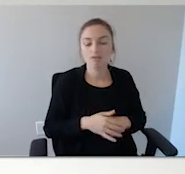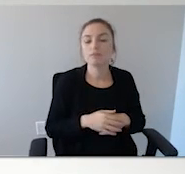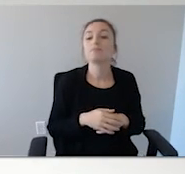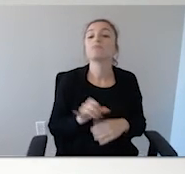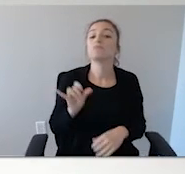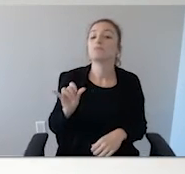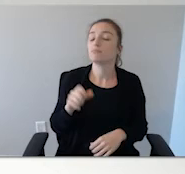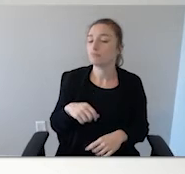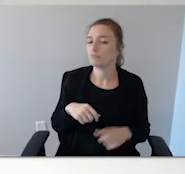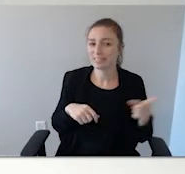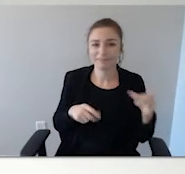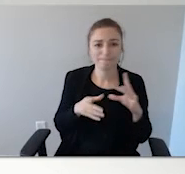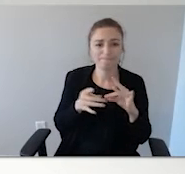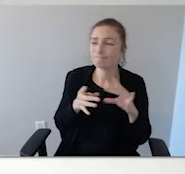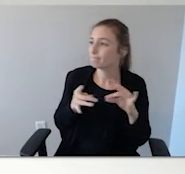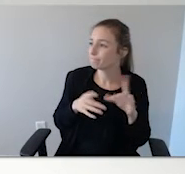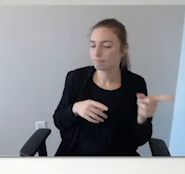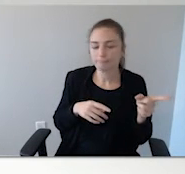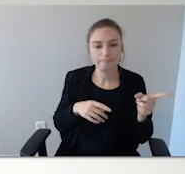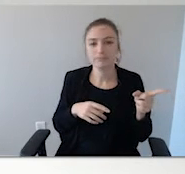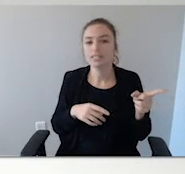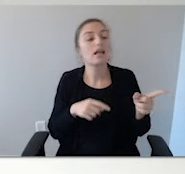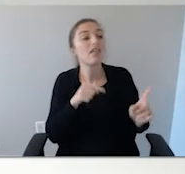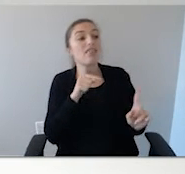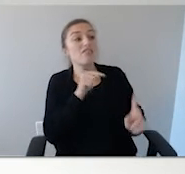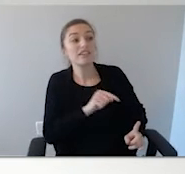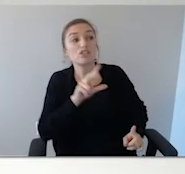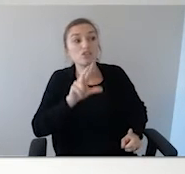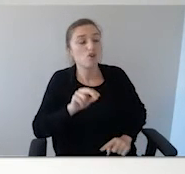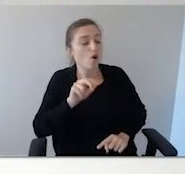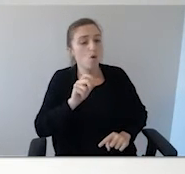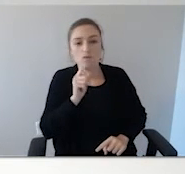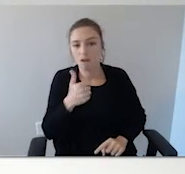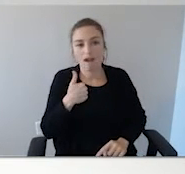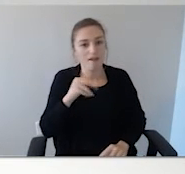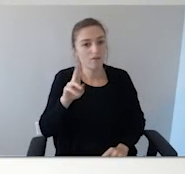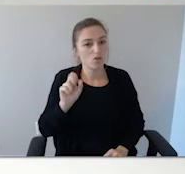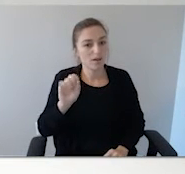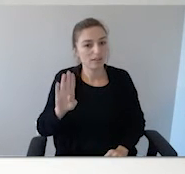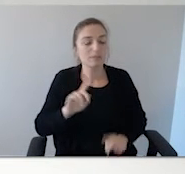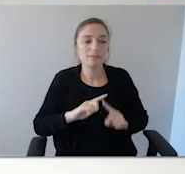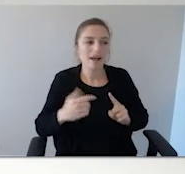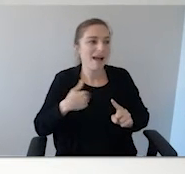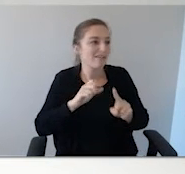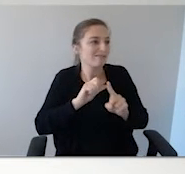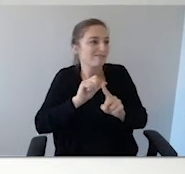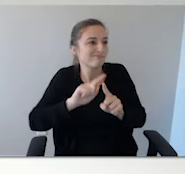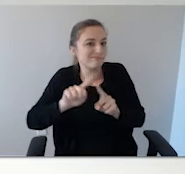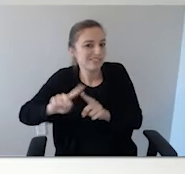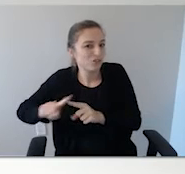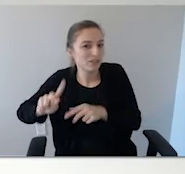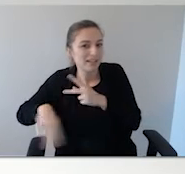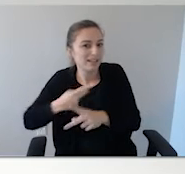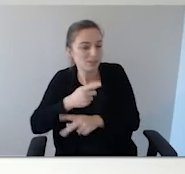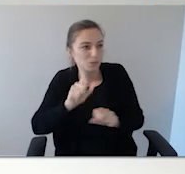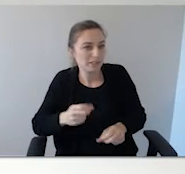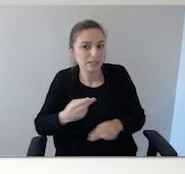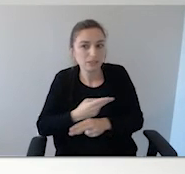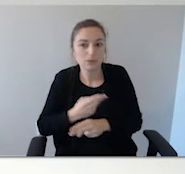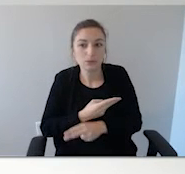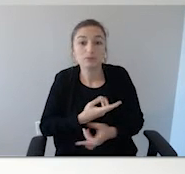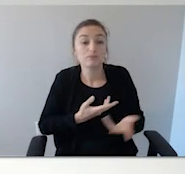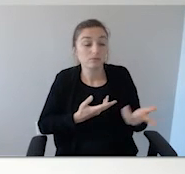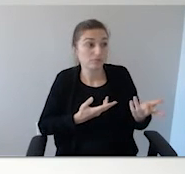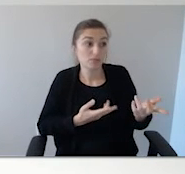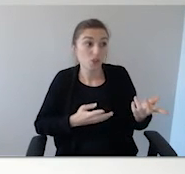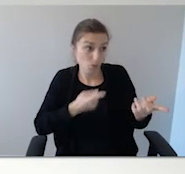These? No, but there's other systems that you can use. . Wouldn't that be great? . You know, mother of invention